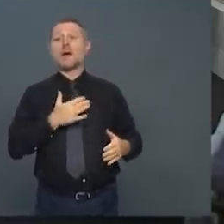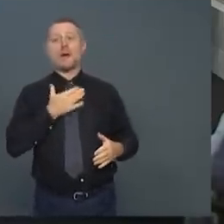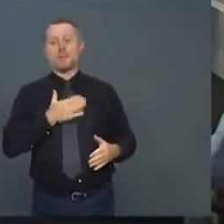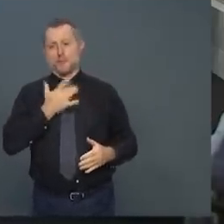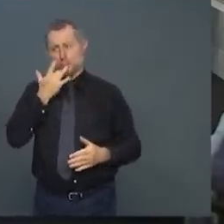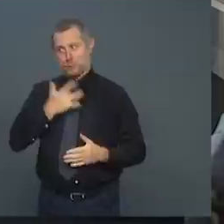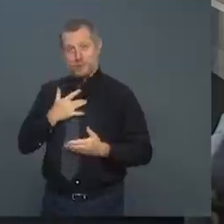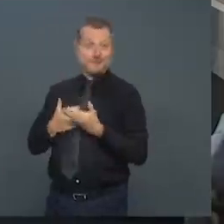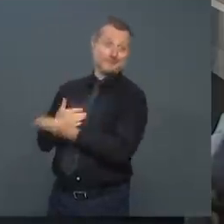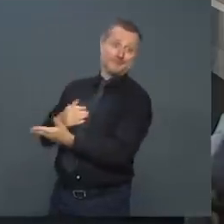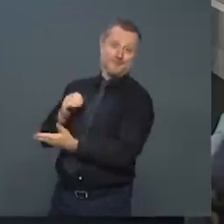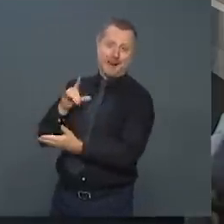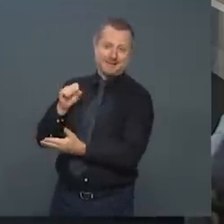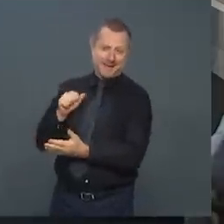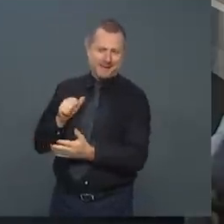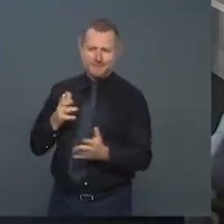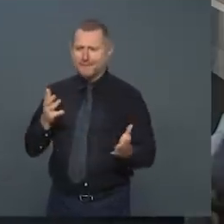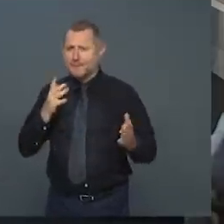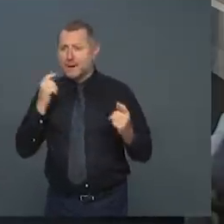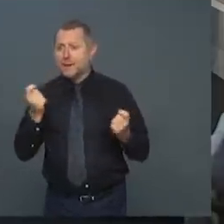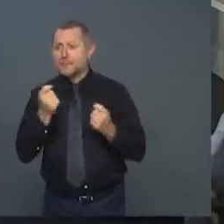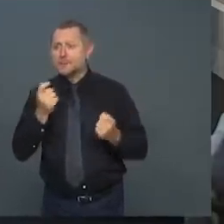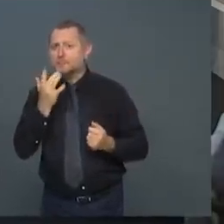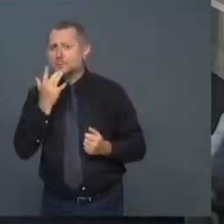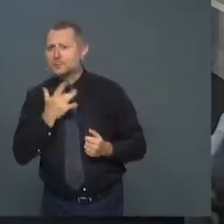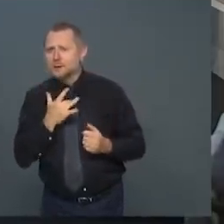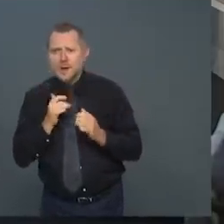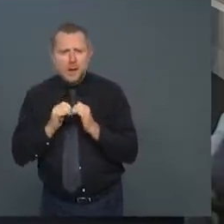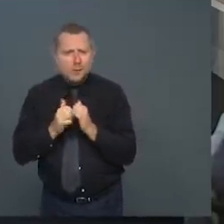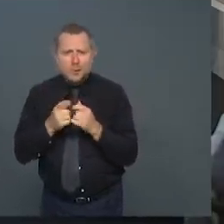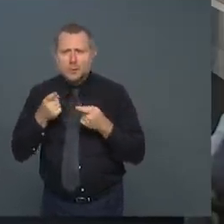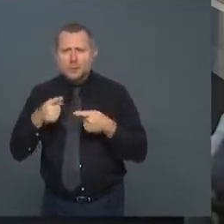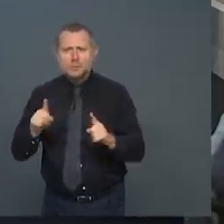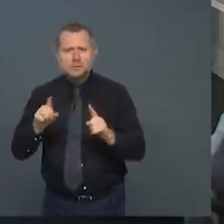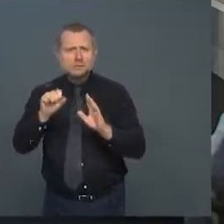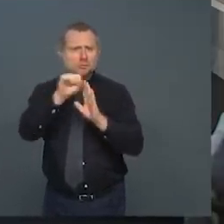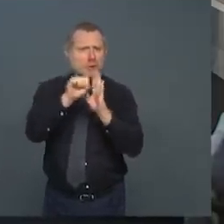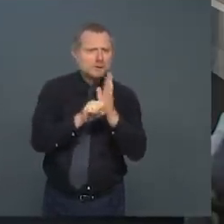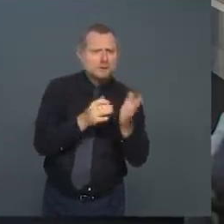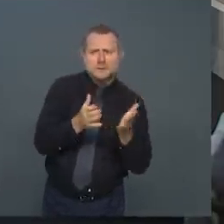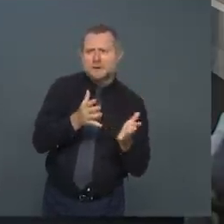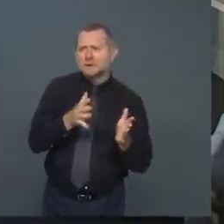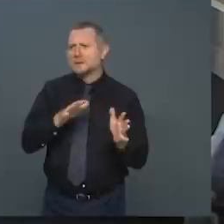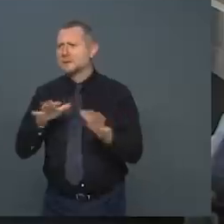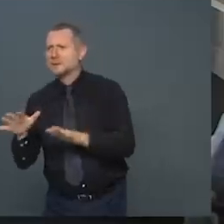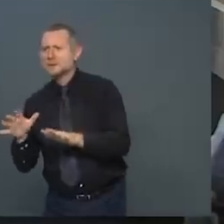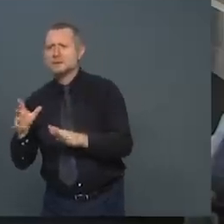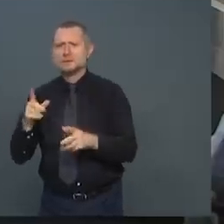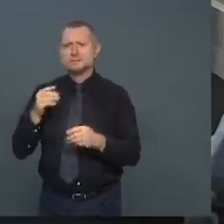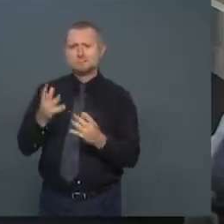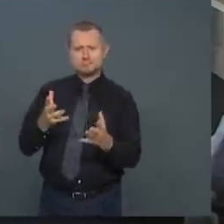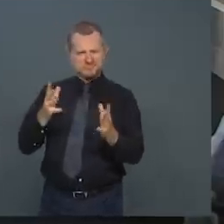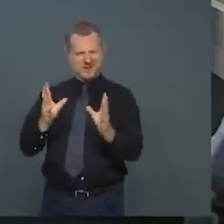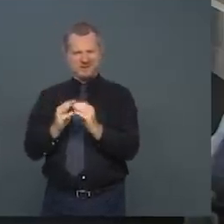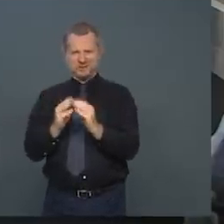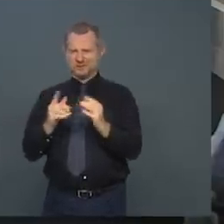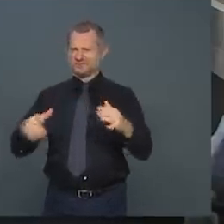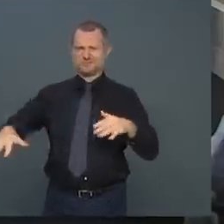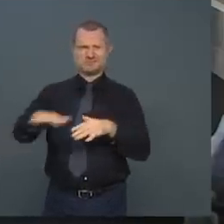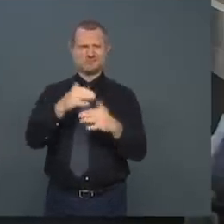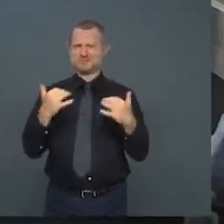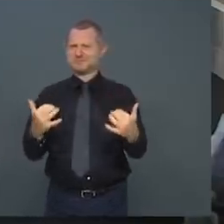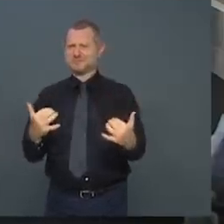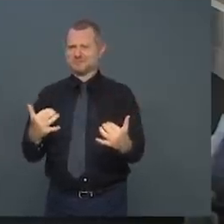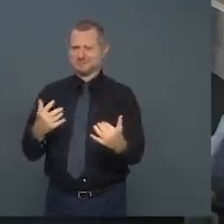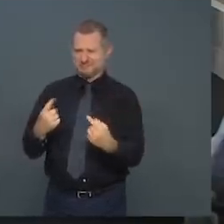How do you celebrate a birthday when you're in state service? You do a briefing just for a change. To my left, Robert